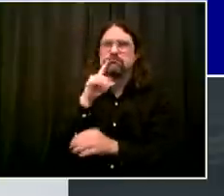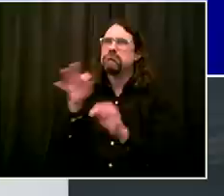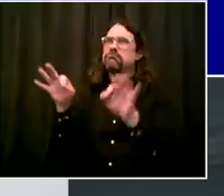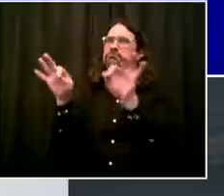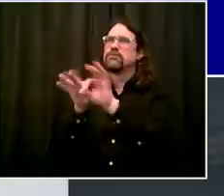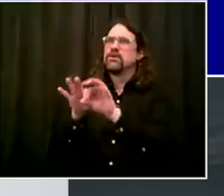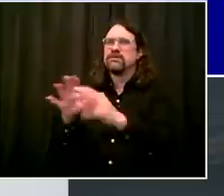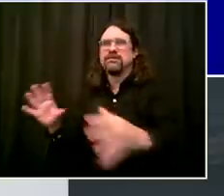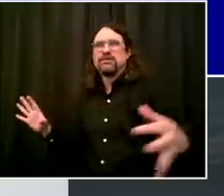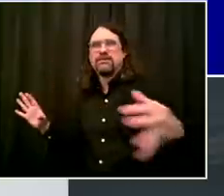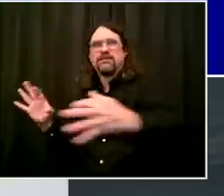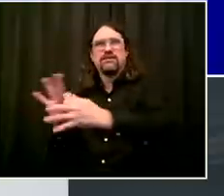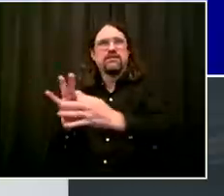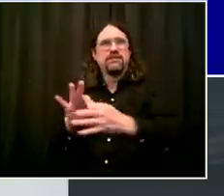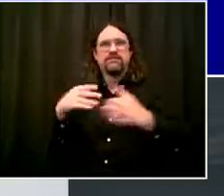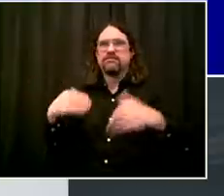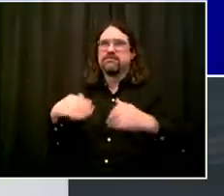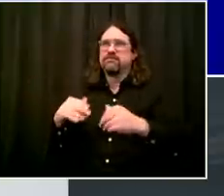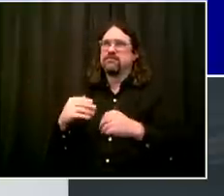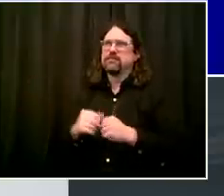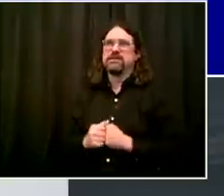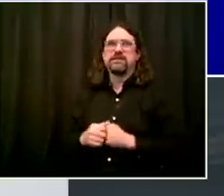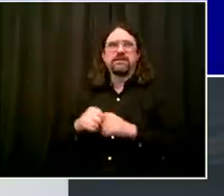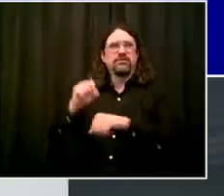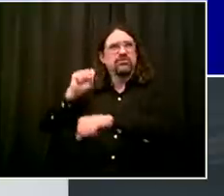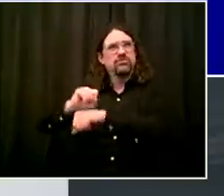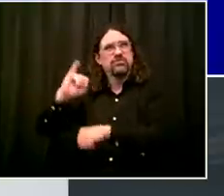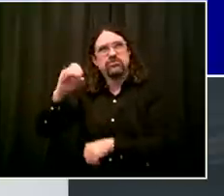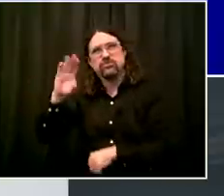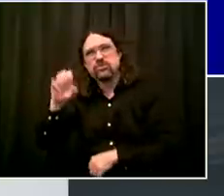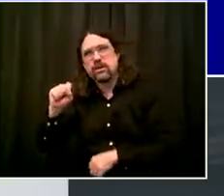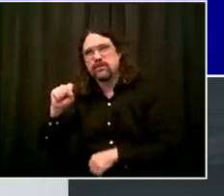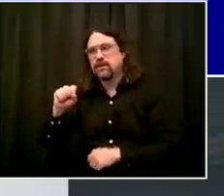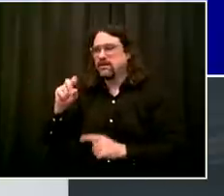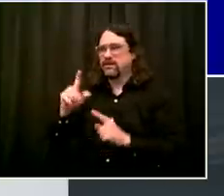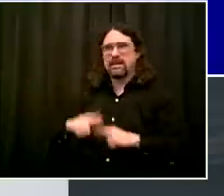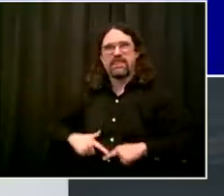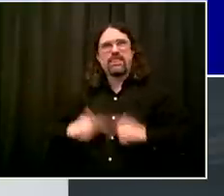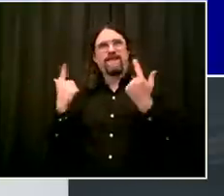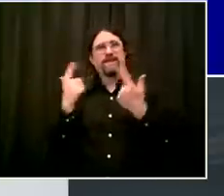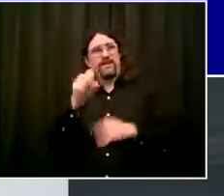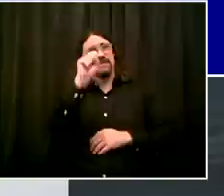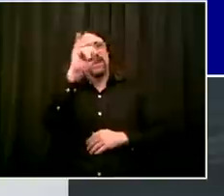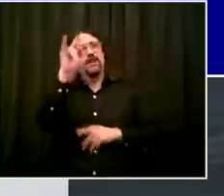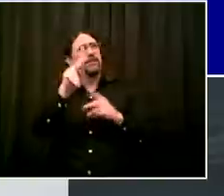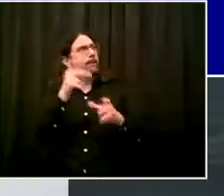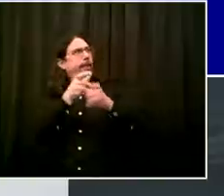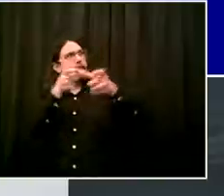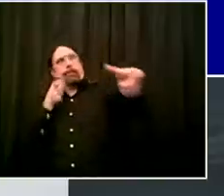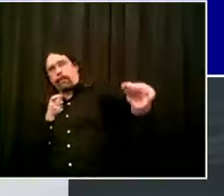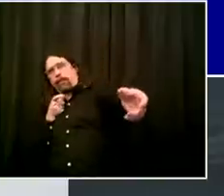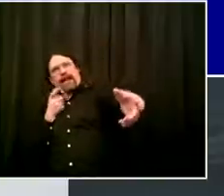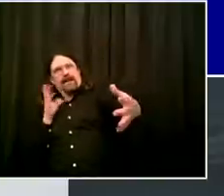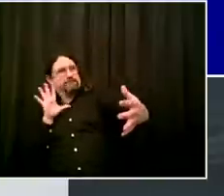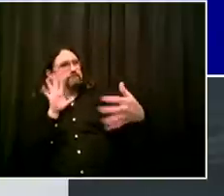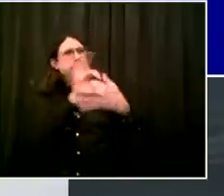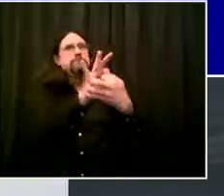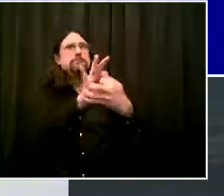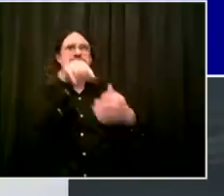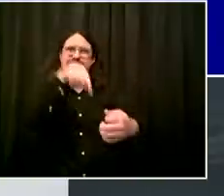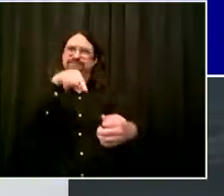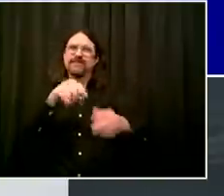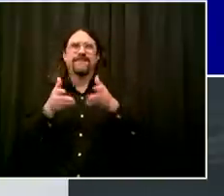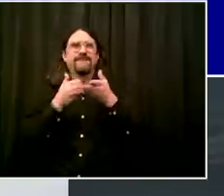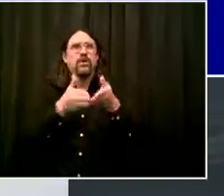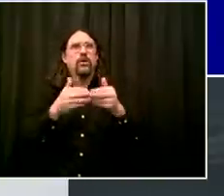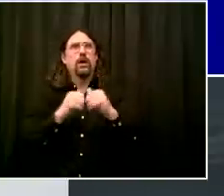in their life. Staten Islanders depend on the Staten Island Ferry in a very, very powerful way. Now, in the beginning of this